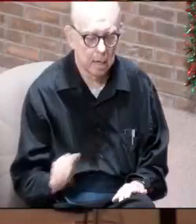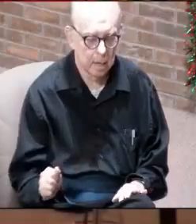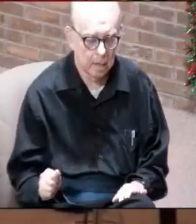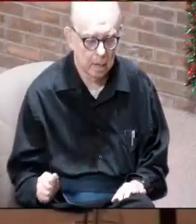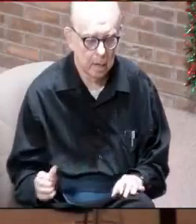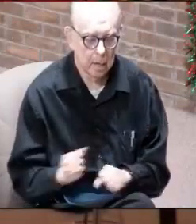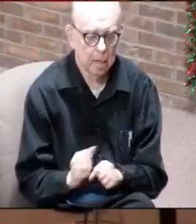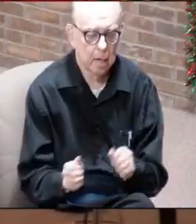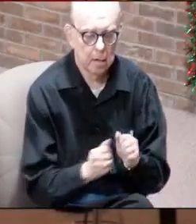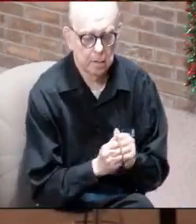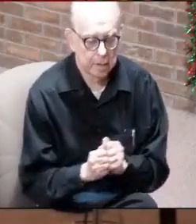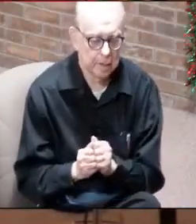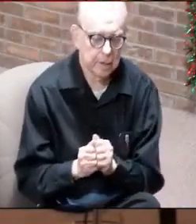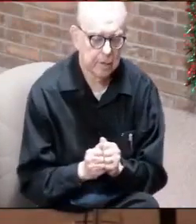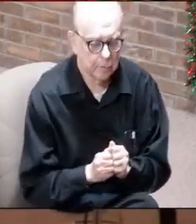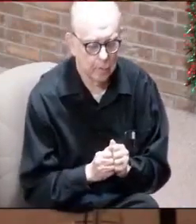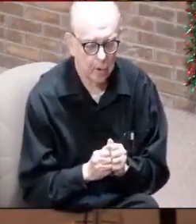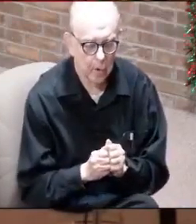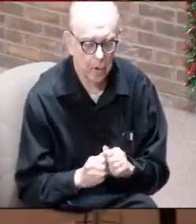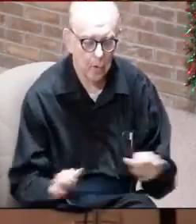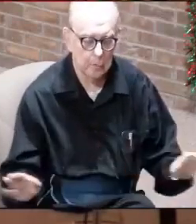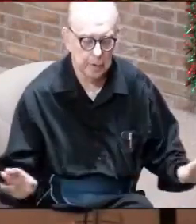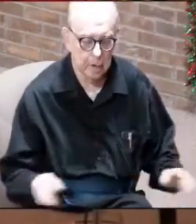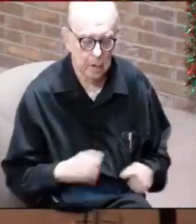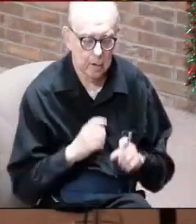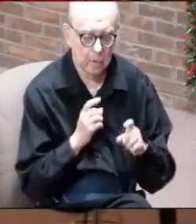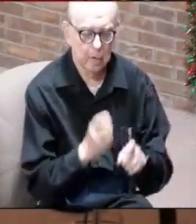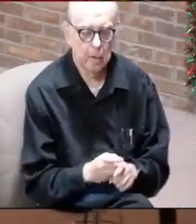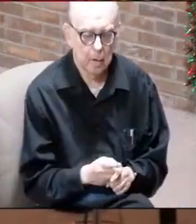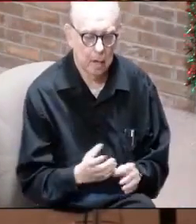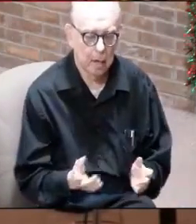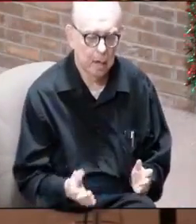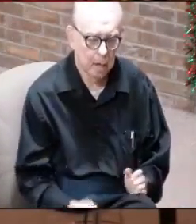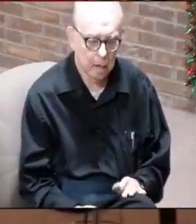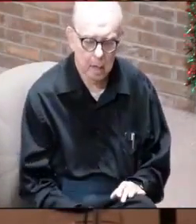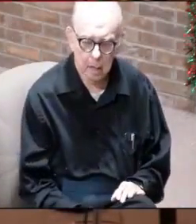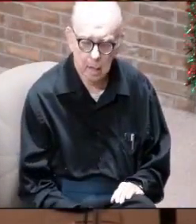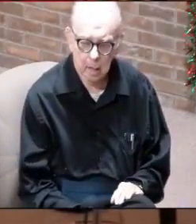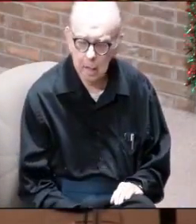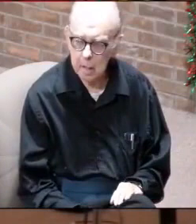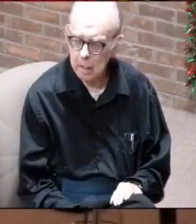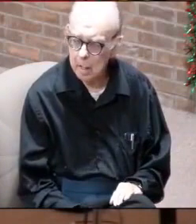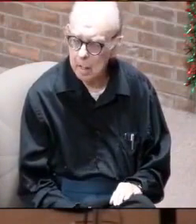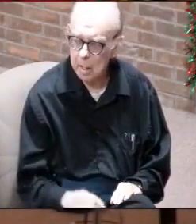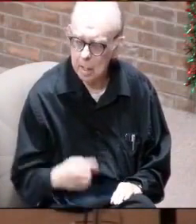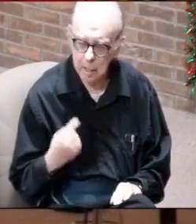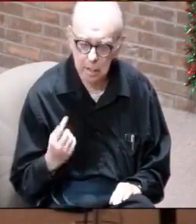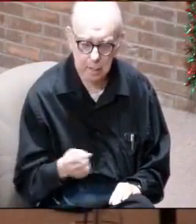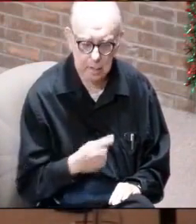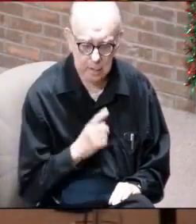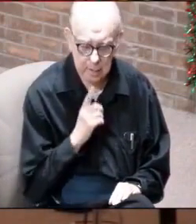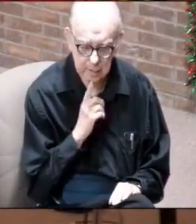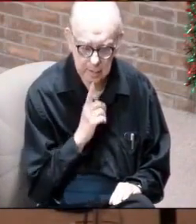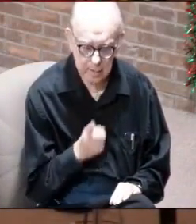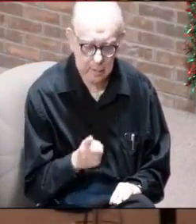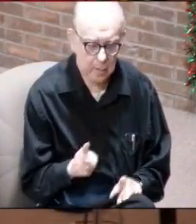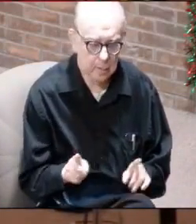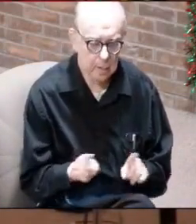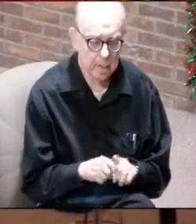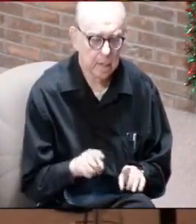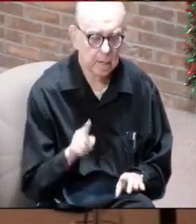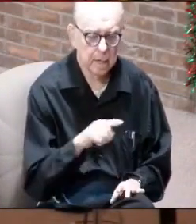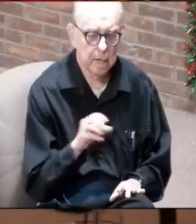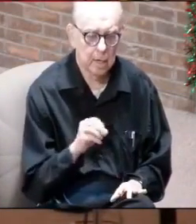together to open our presents, we've got a portal, and so we actually kind of did like a Zoom